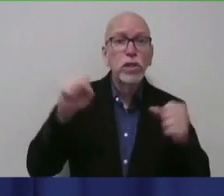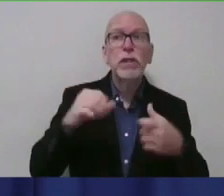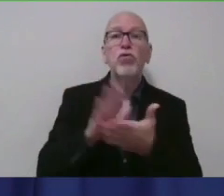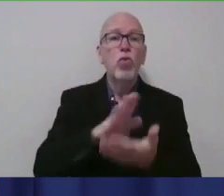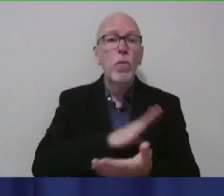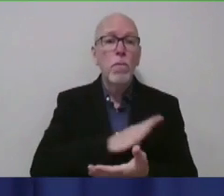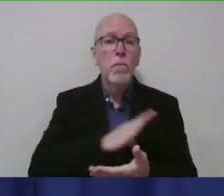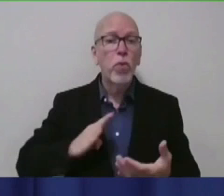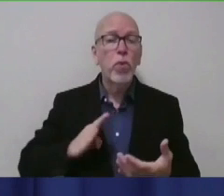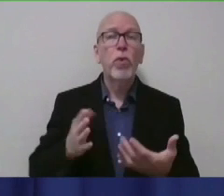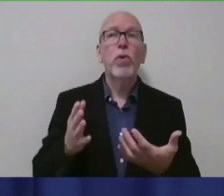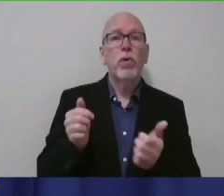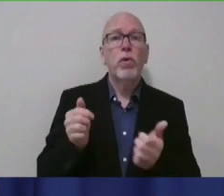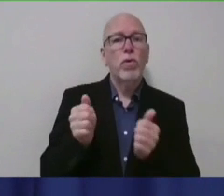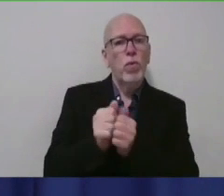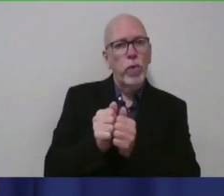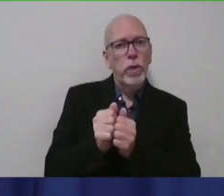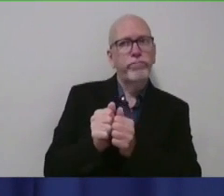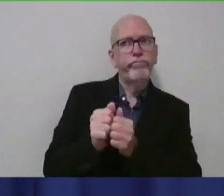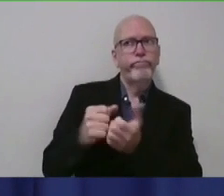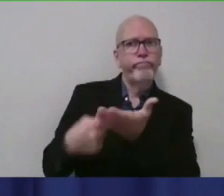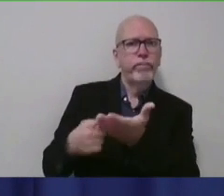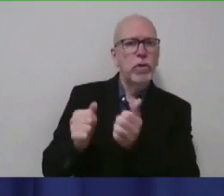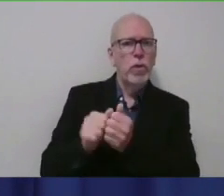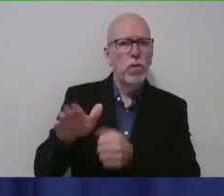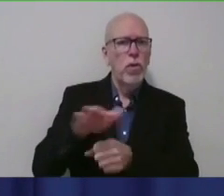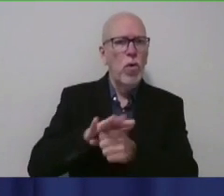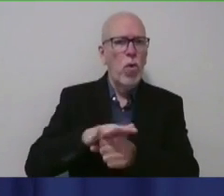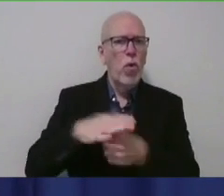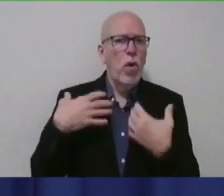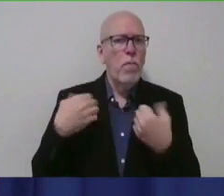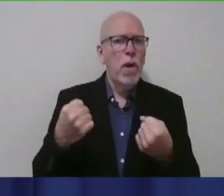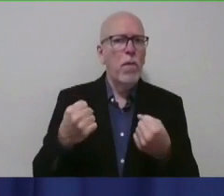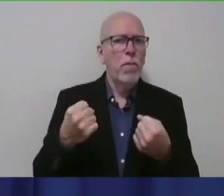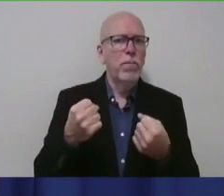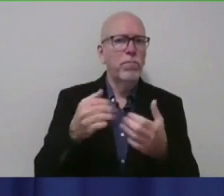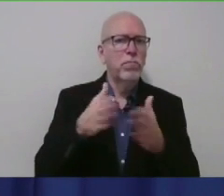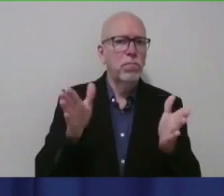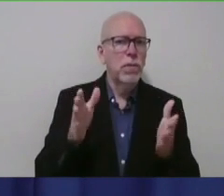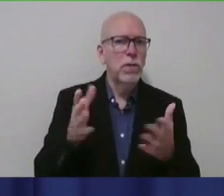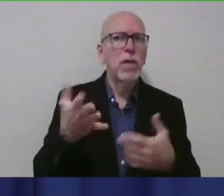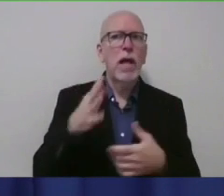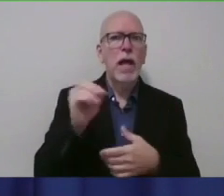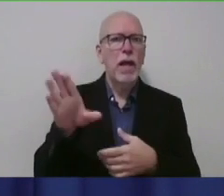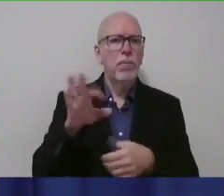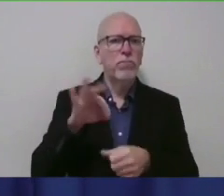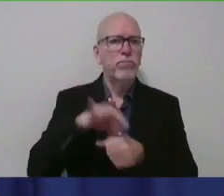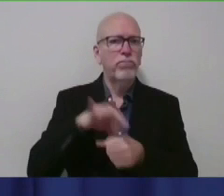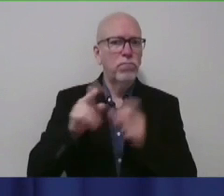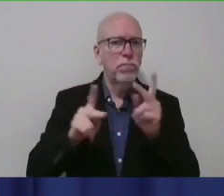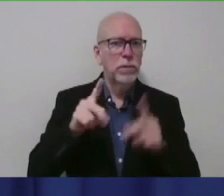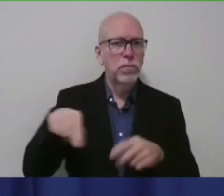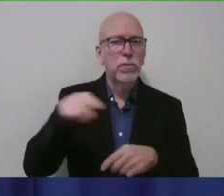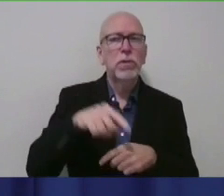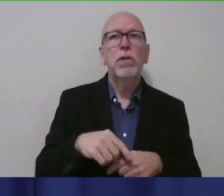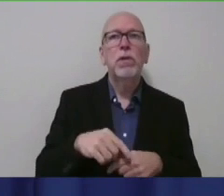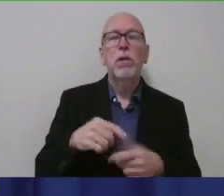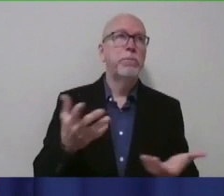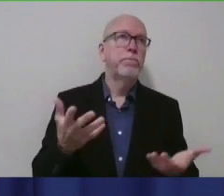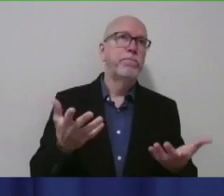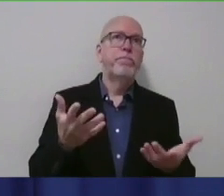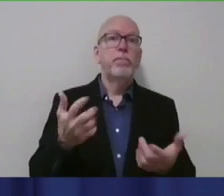with the consultation of their local public health and their elected officials. I can tell you from having done this now for